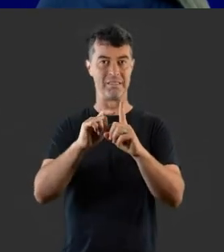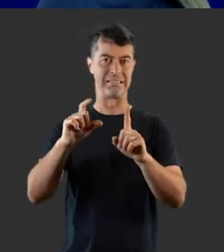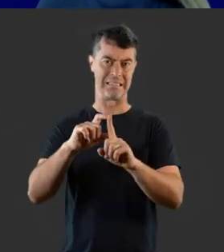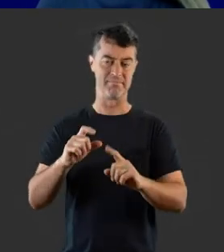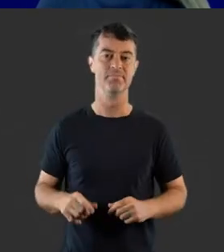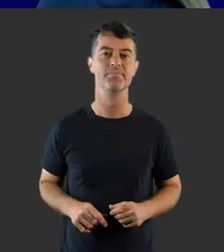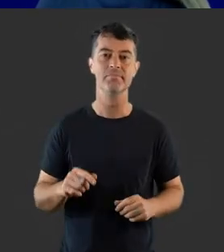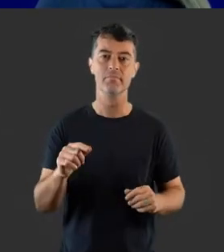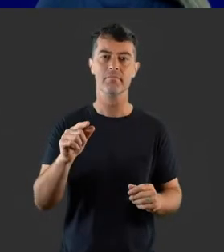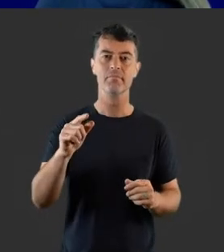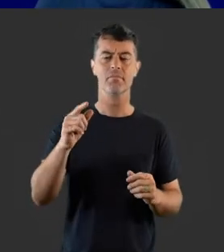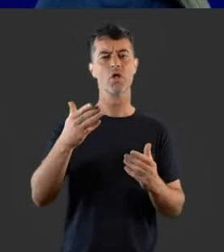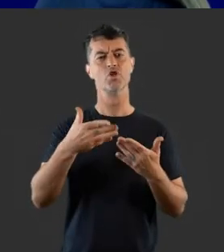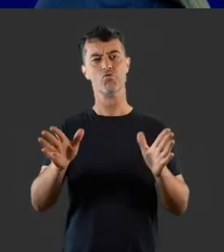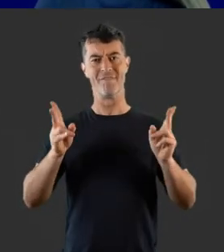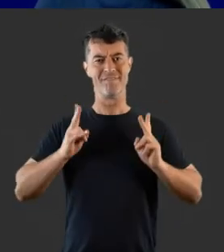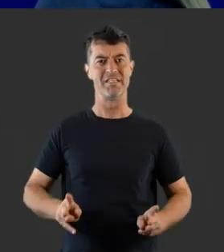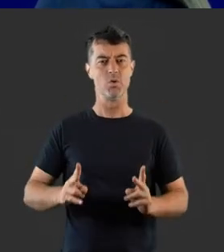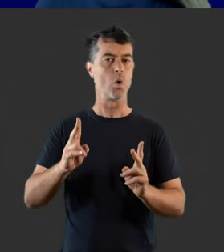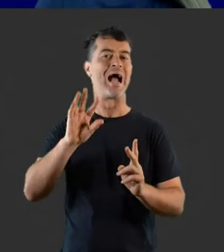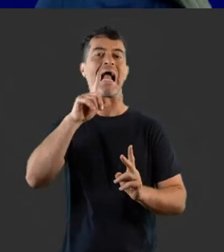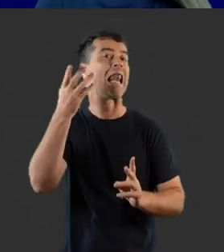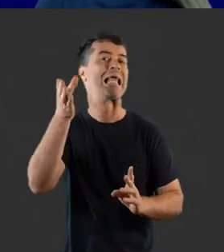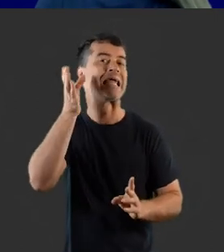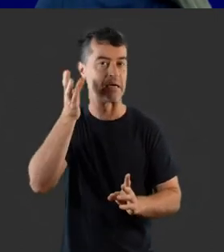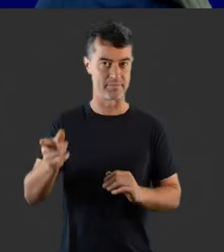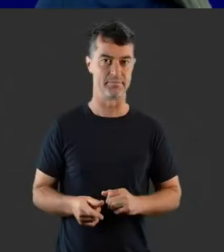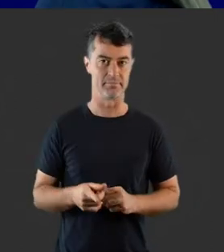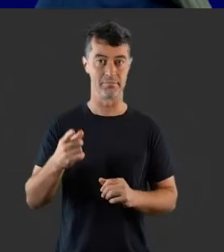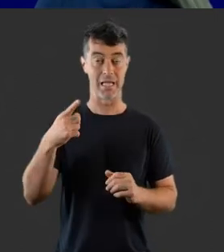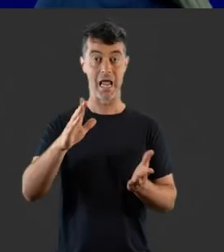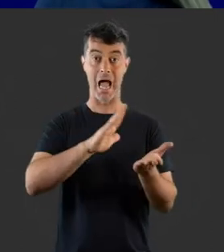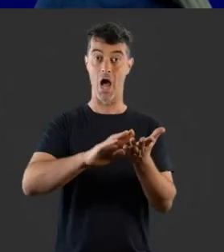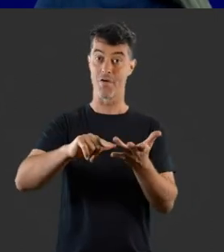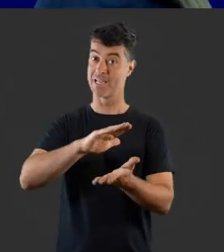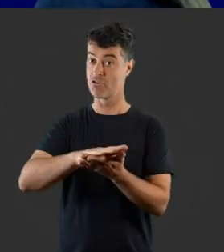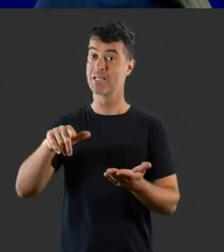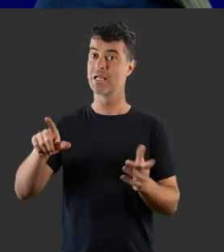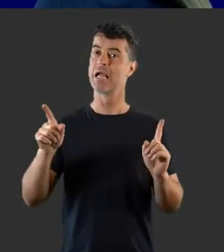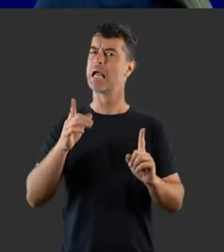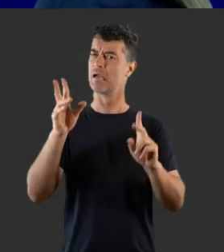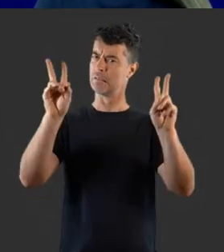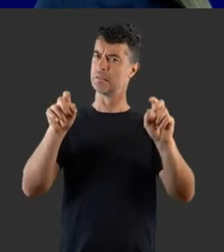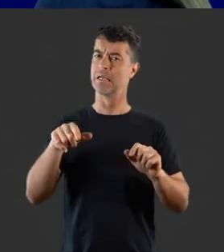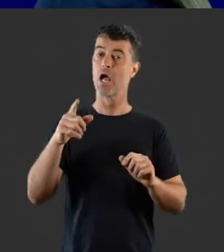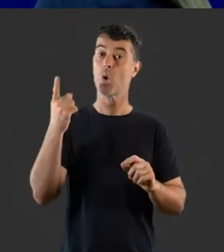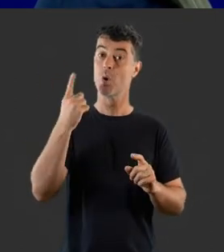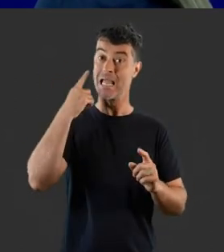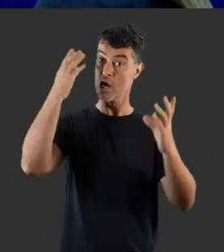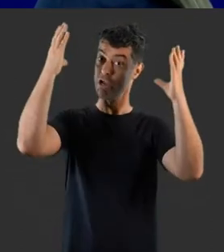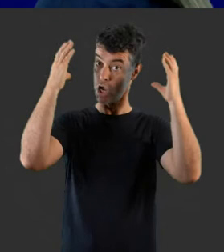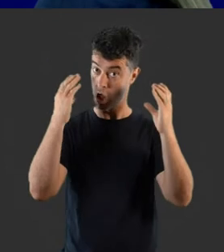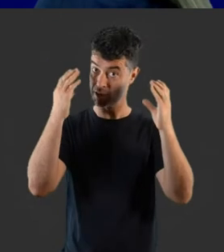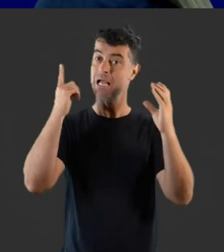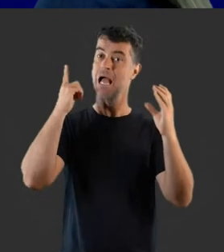a lowercase d as referring to the general physical condition of not hearing and the term hard of hearing, which refers to those who